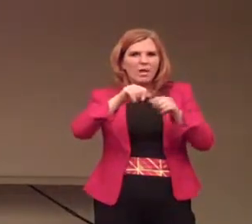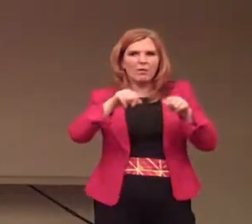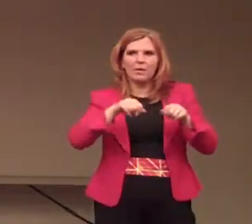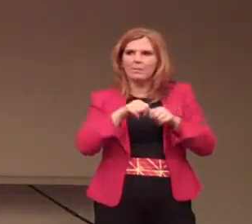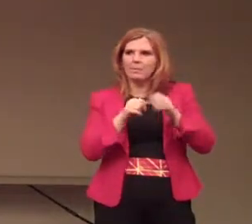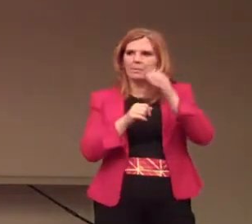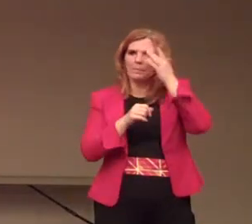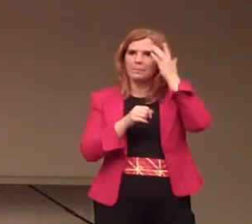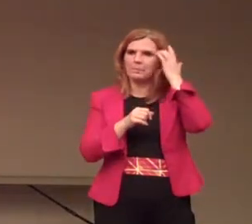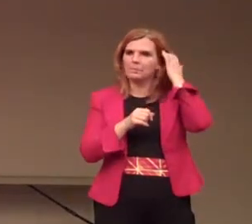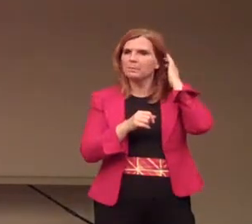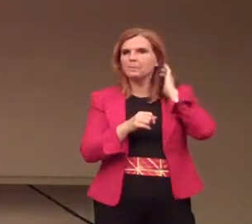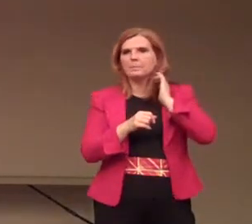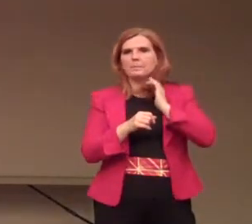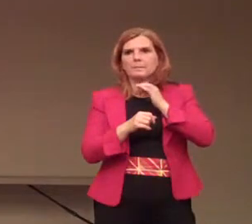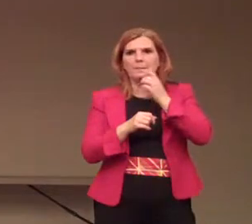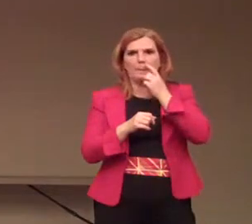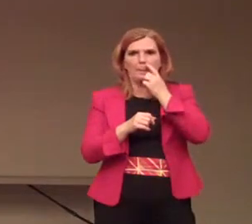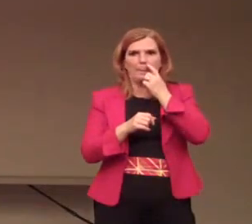Yeah.